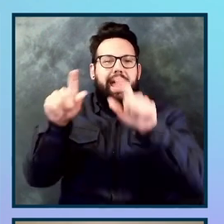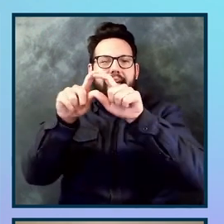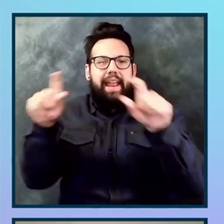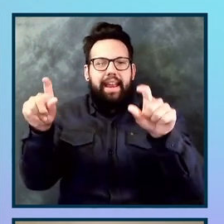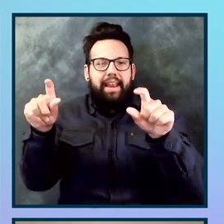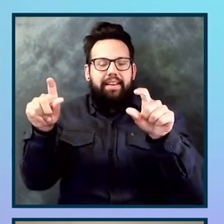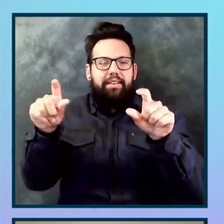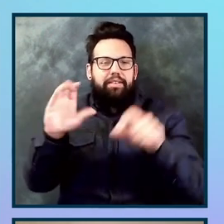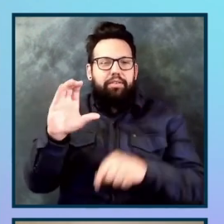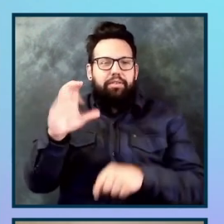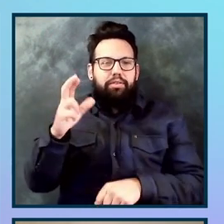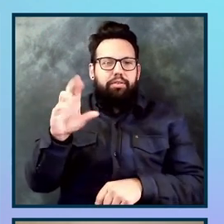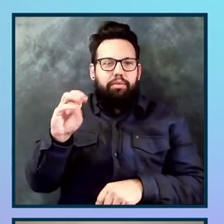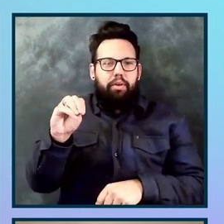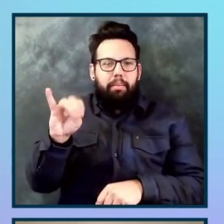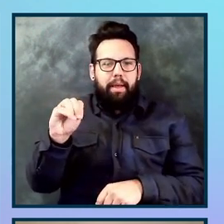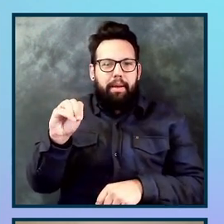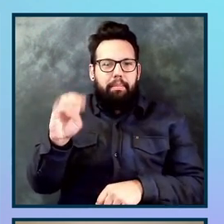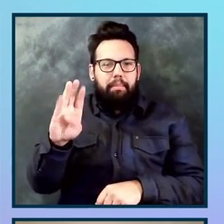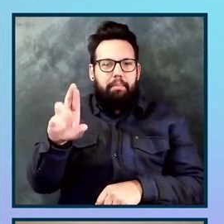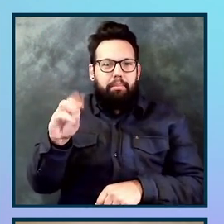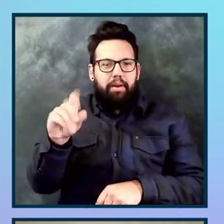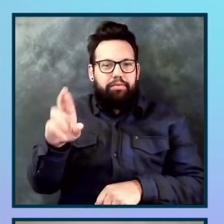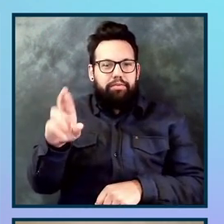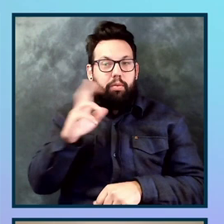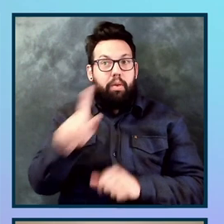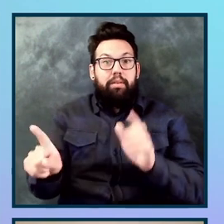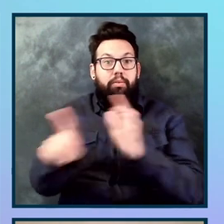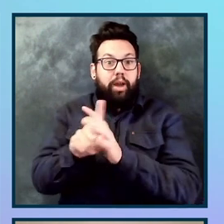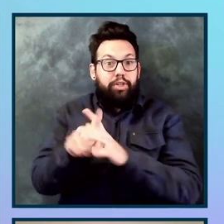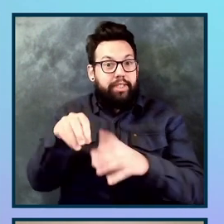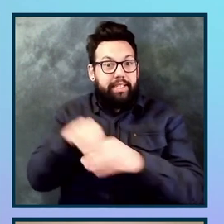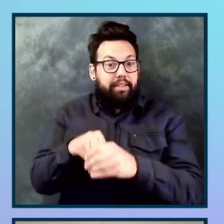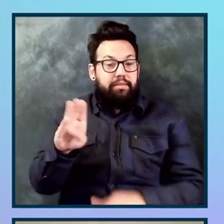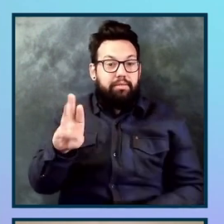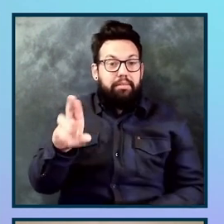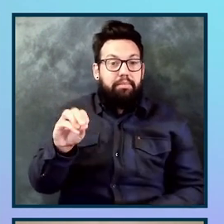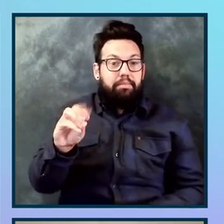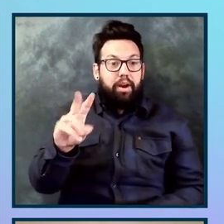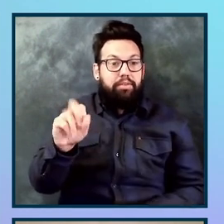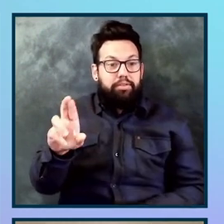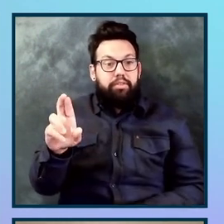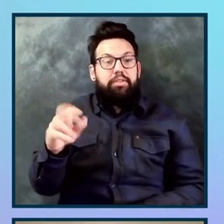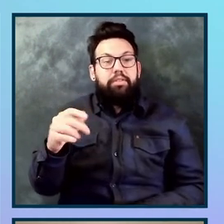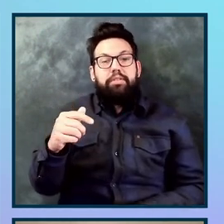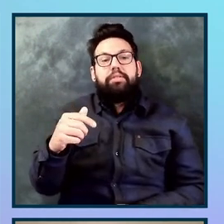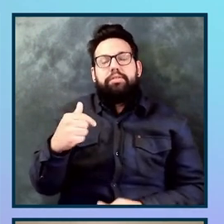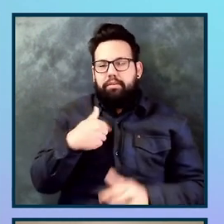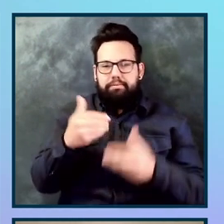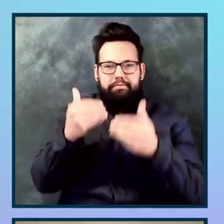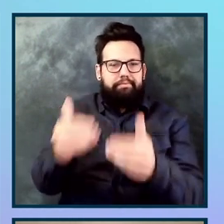actually rendered in, in a real browser actually. Um, so what I've done is I've done a, await new Axpuppeteer, uh, analyze.